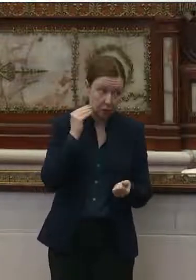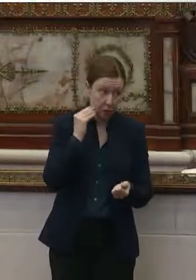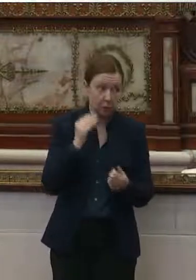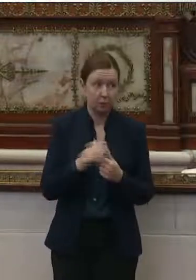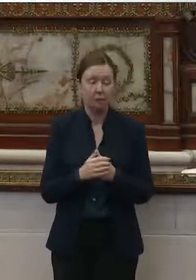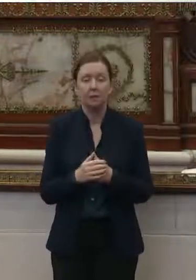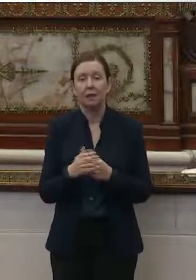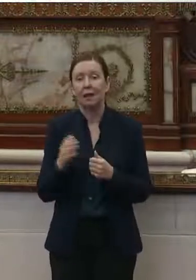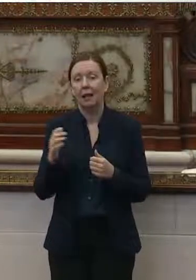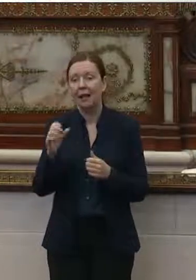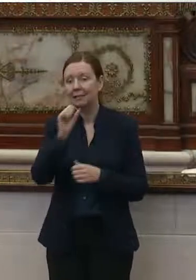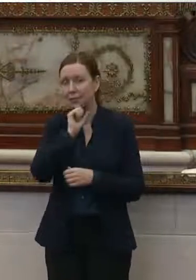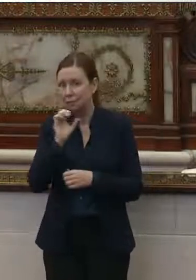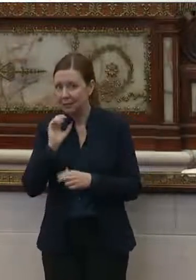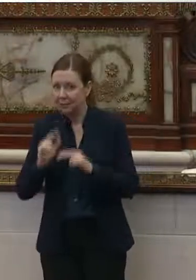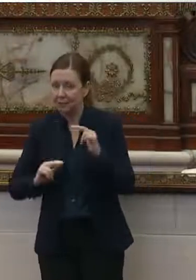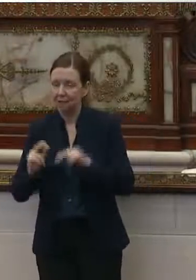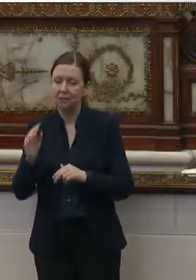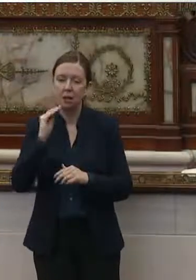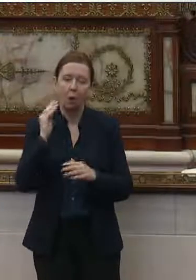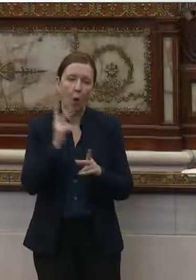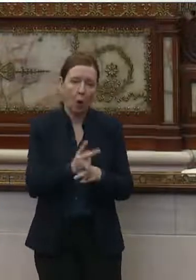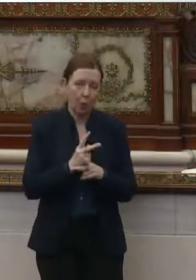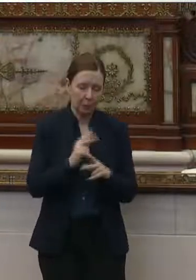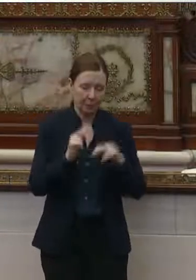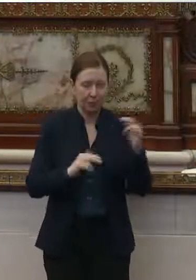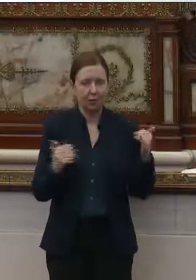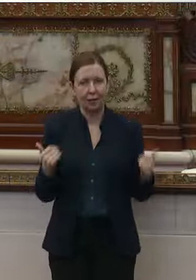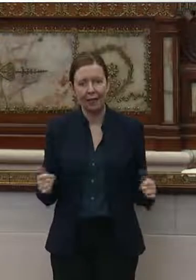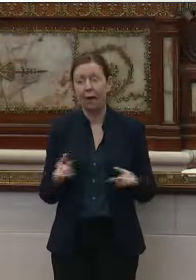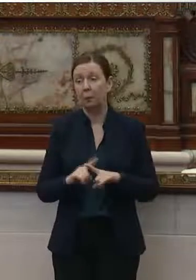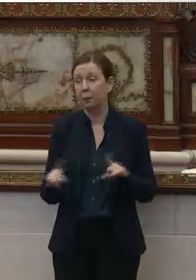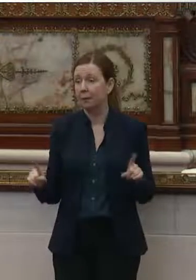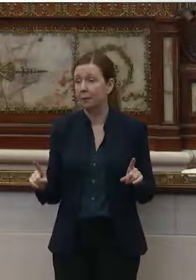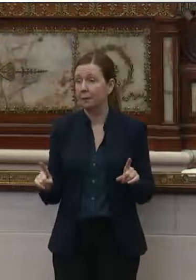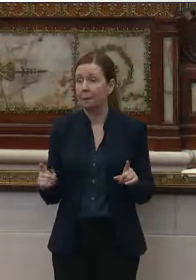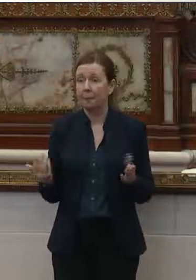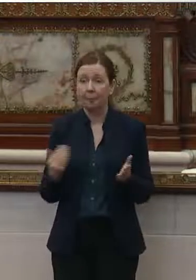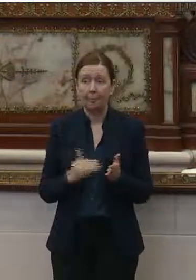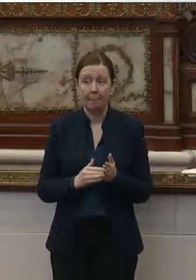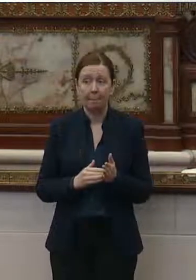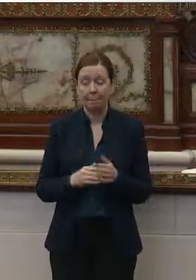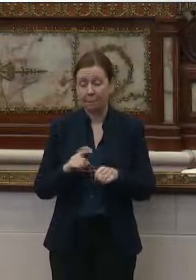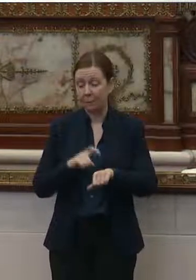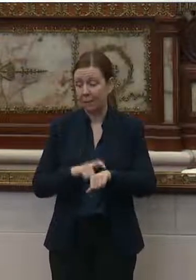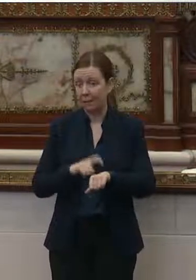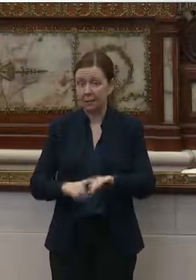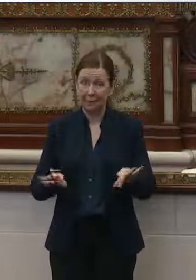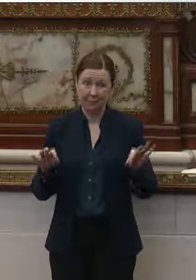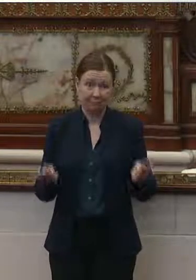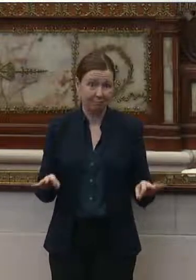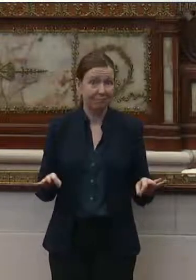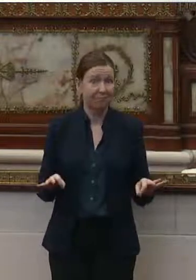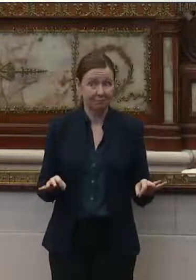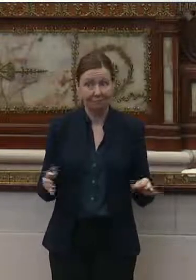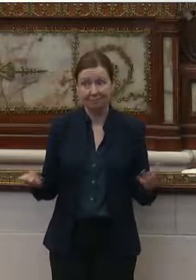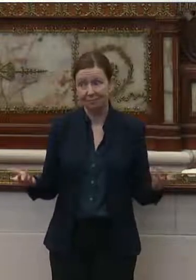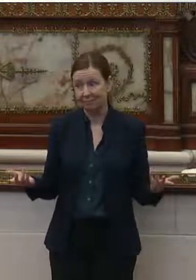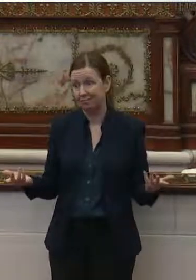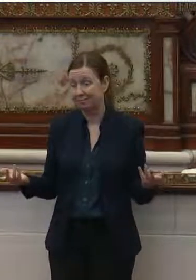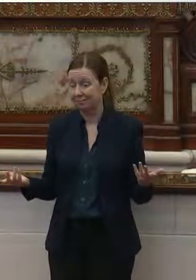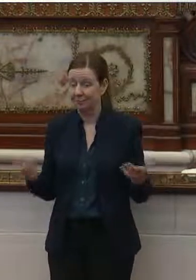and senior facilities and home care facilities right now. But, again, the timing couldn't be, I guess you could say,